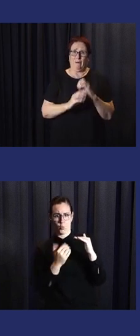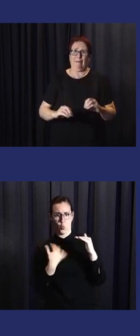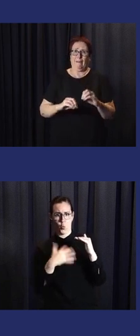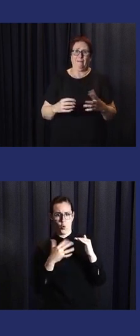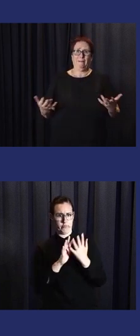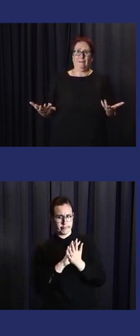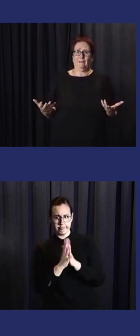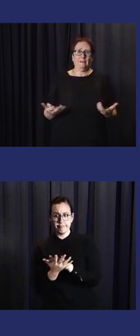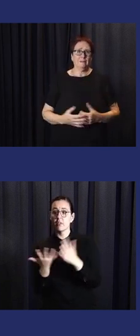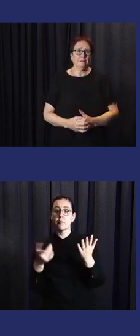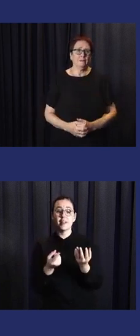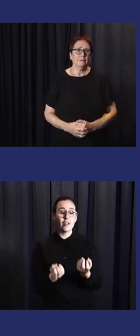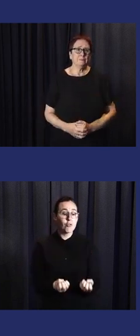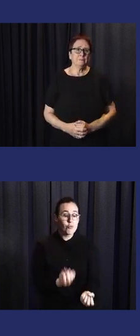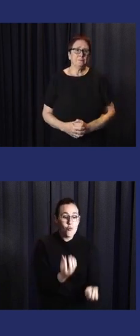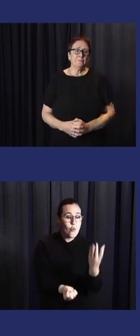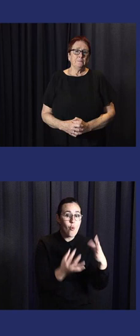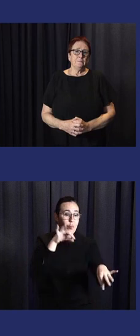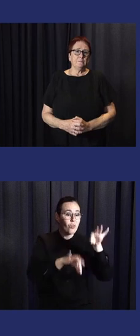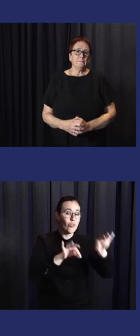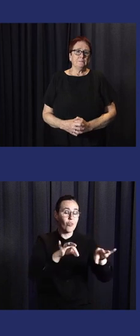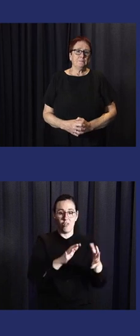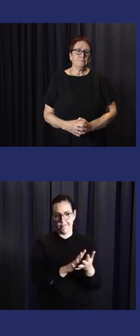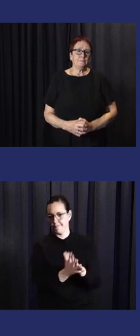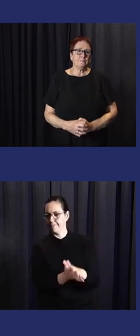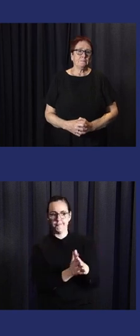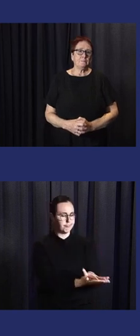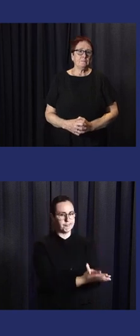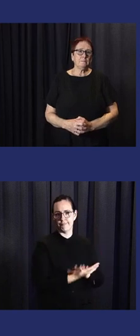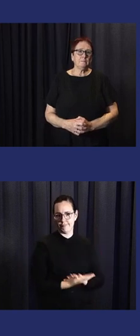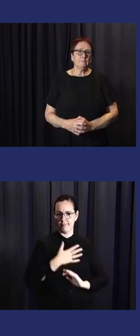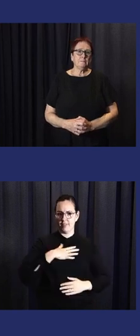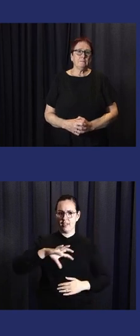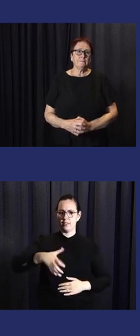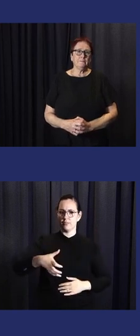it affects a lot about the agriculture production in my country.